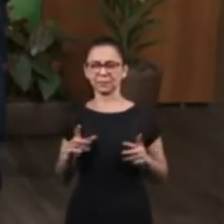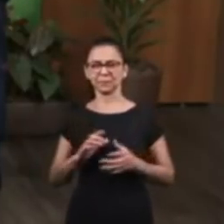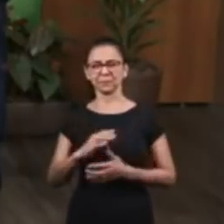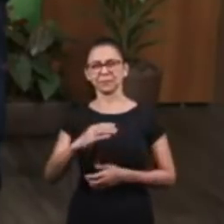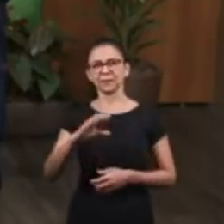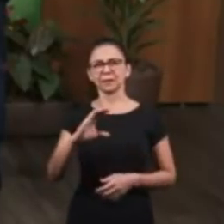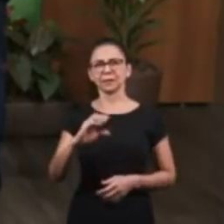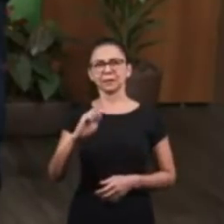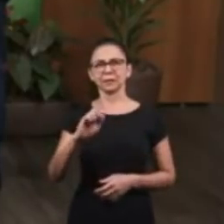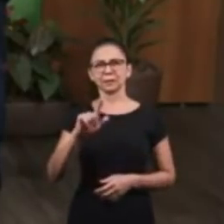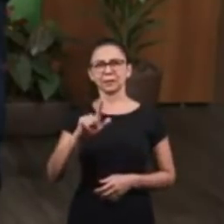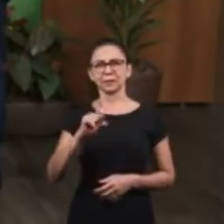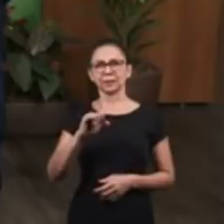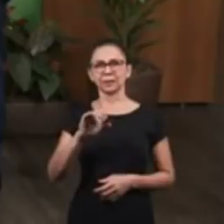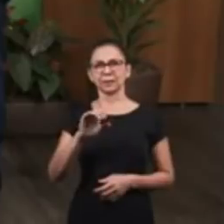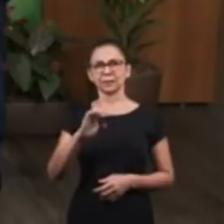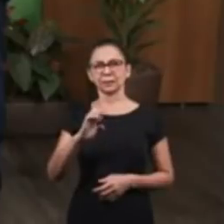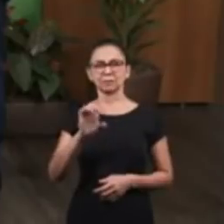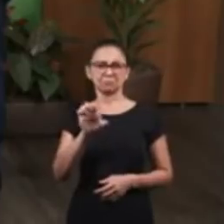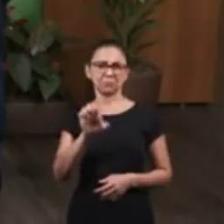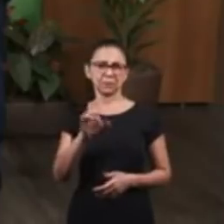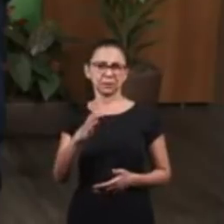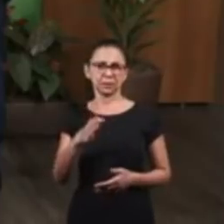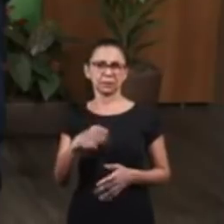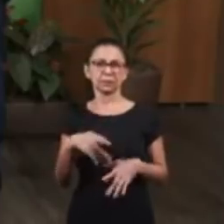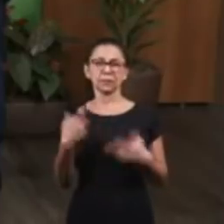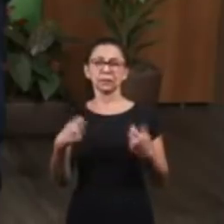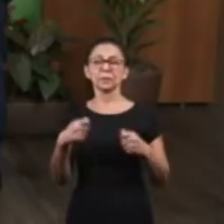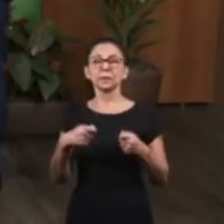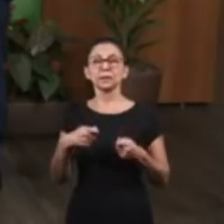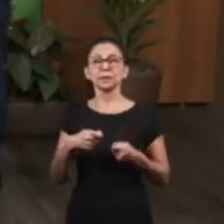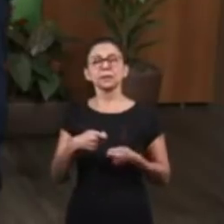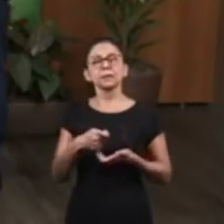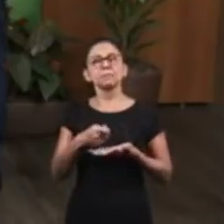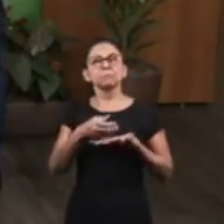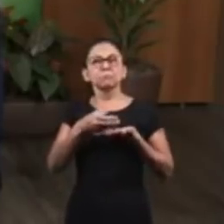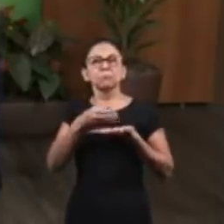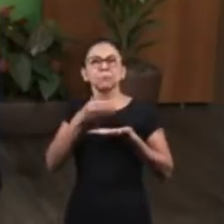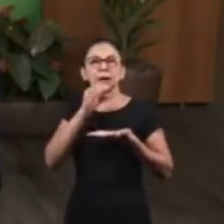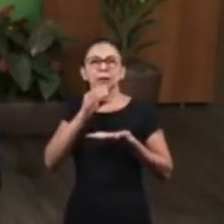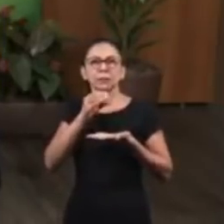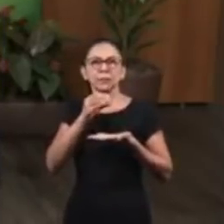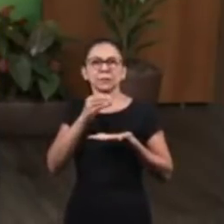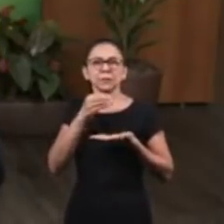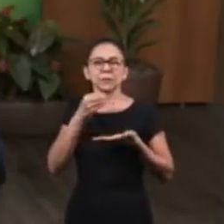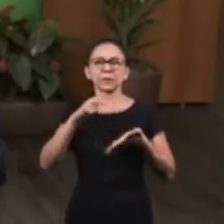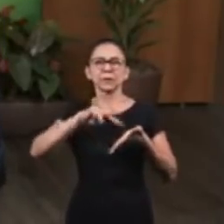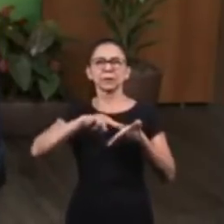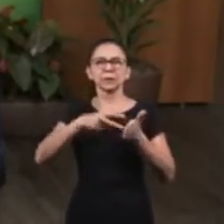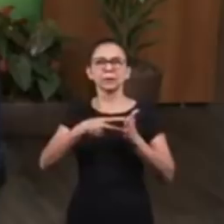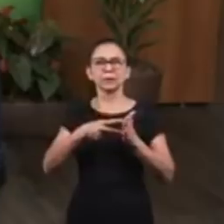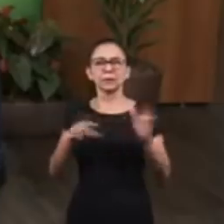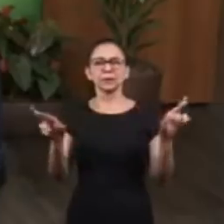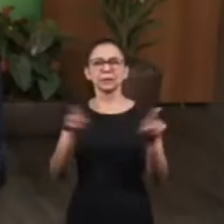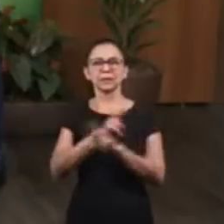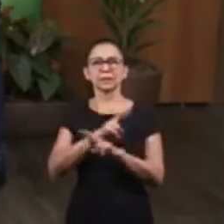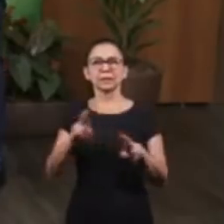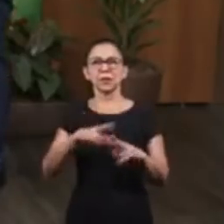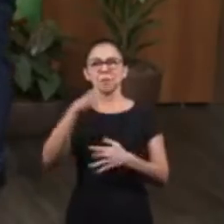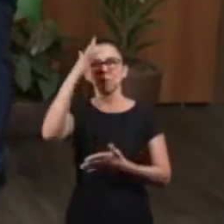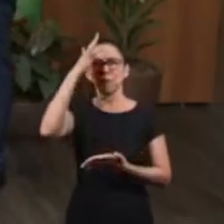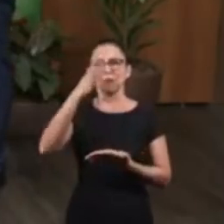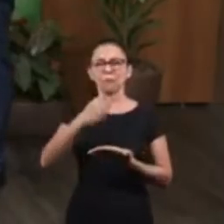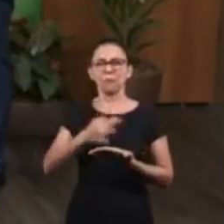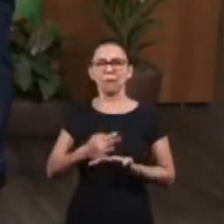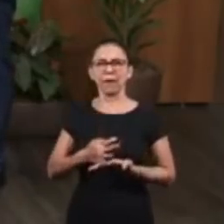this cup needs to be drank by faith, by obedience, by